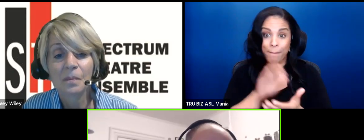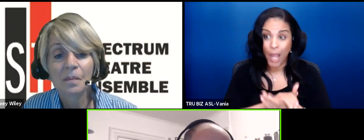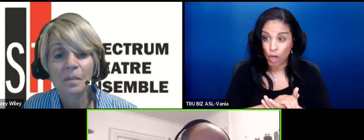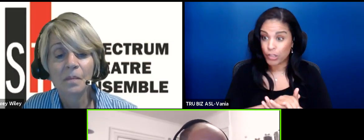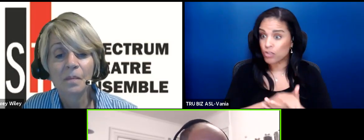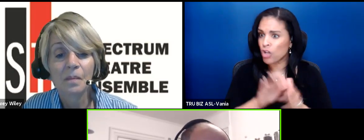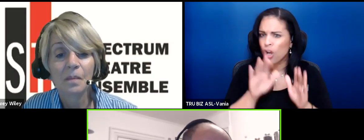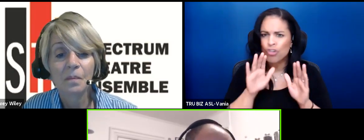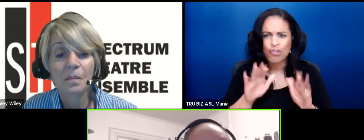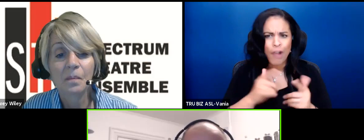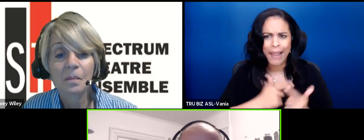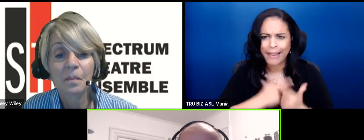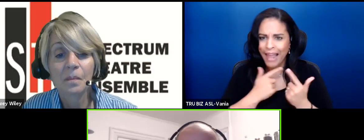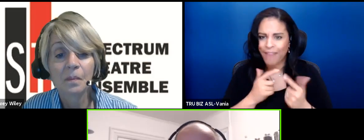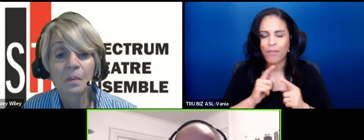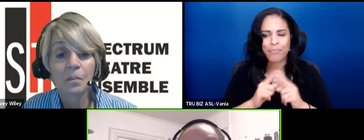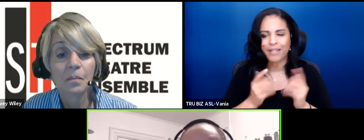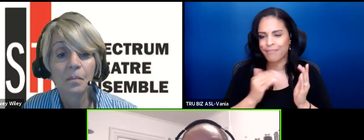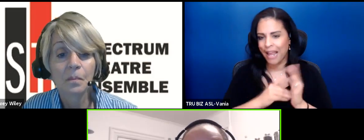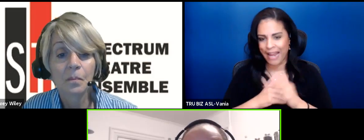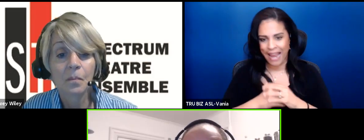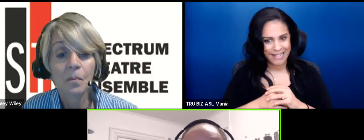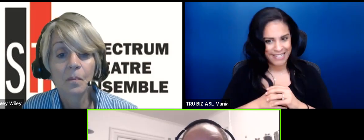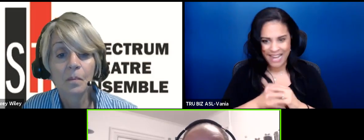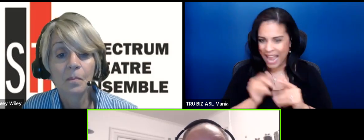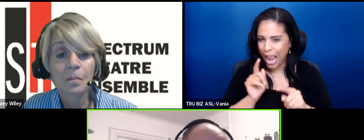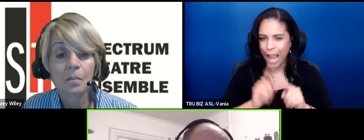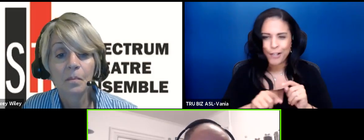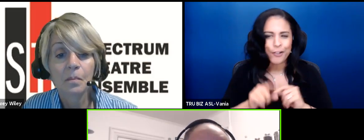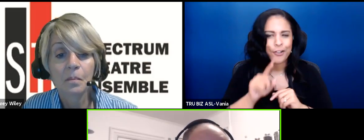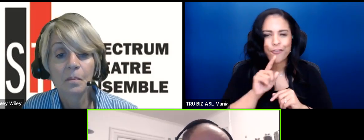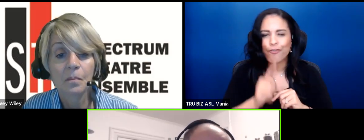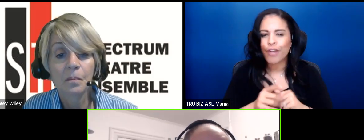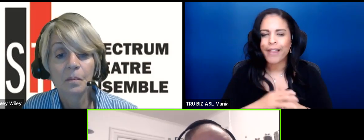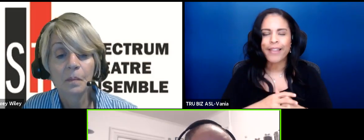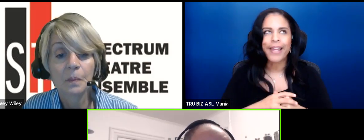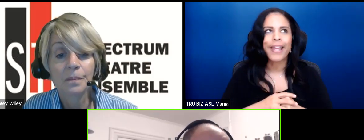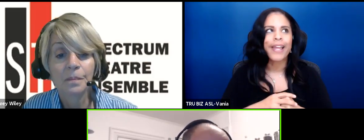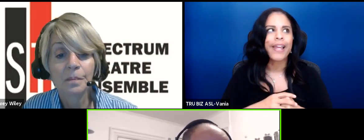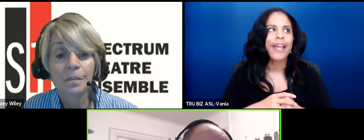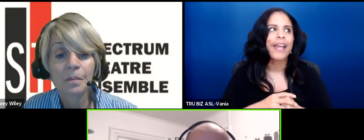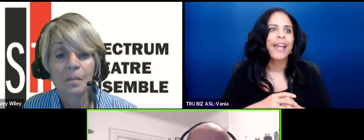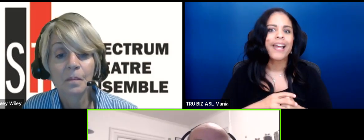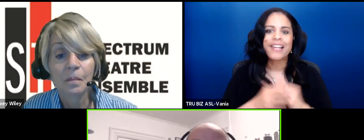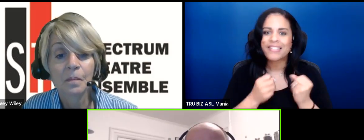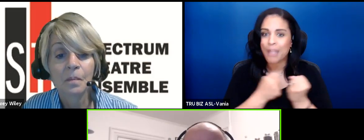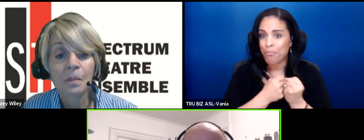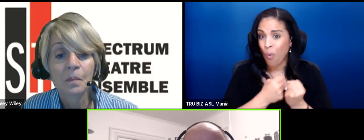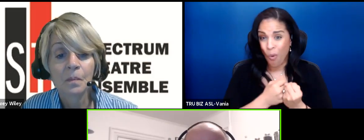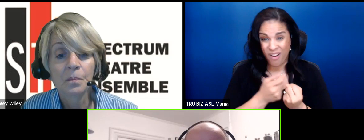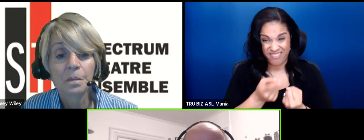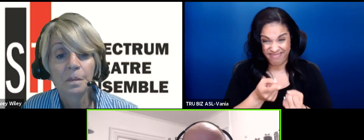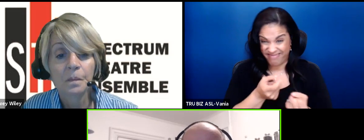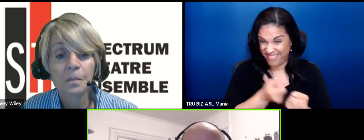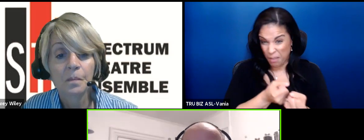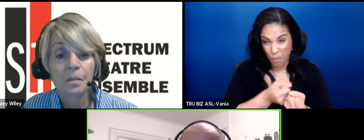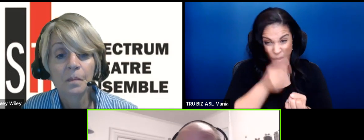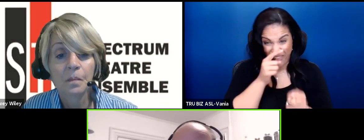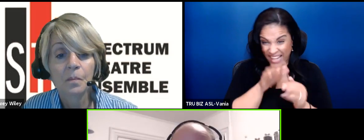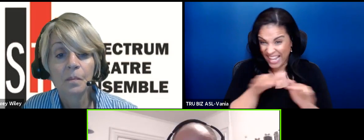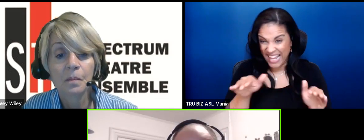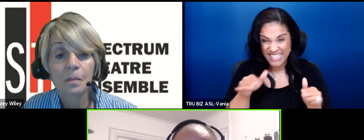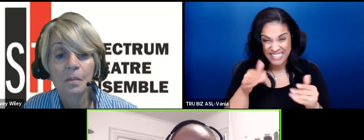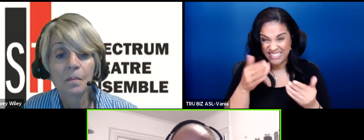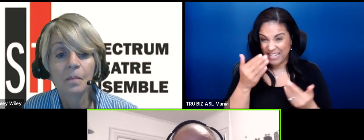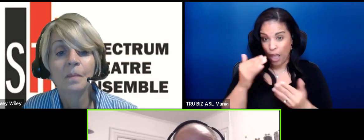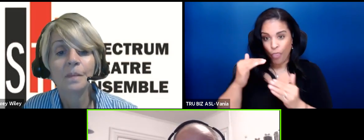great life. Uh but again um couldn't couldn't really uh you know support a kid um based on Lower